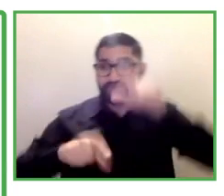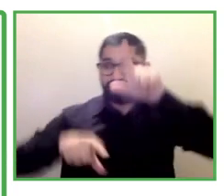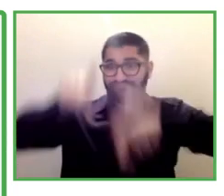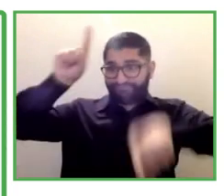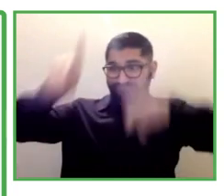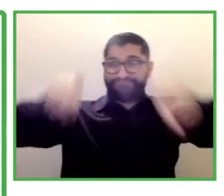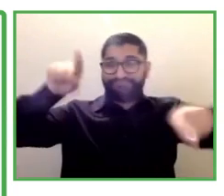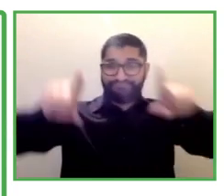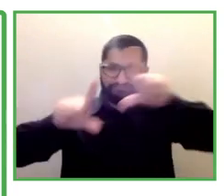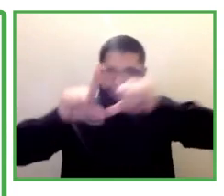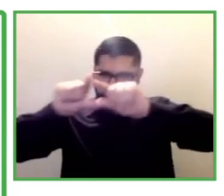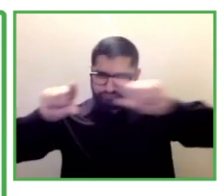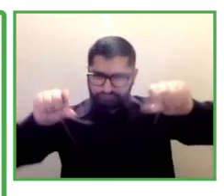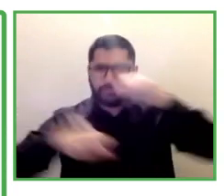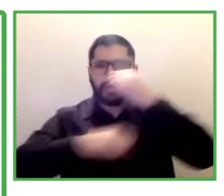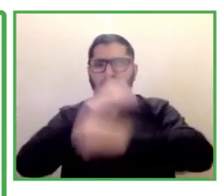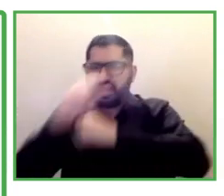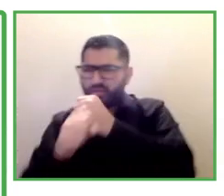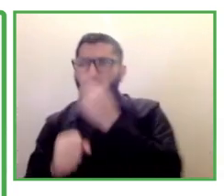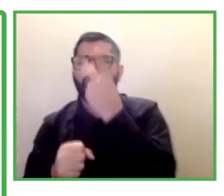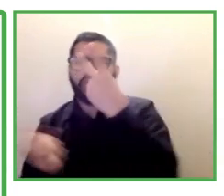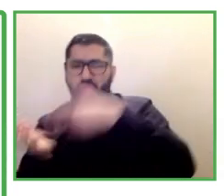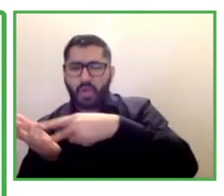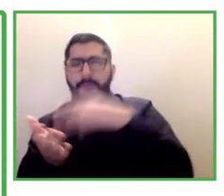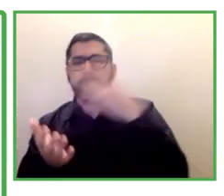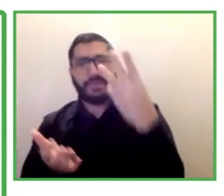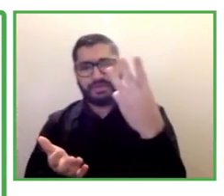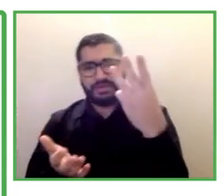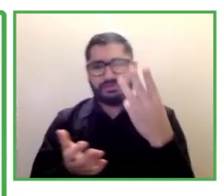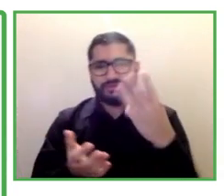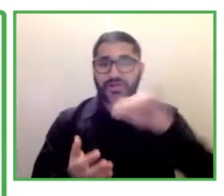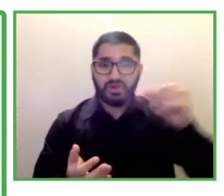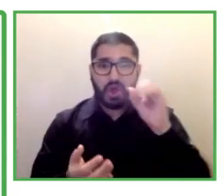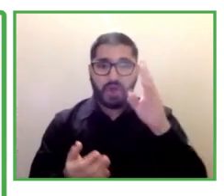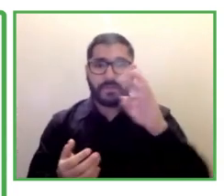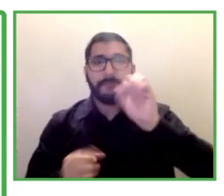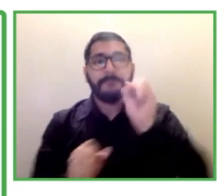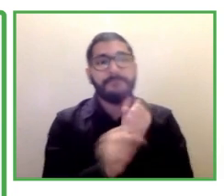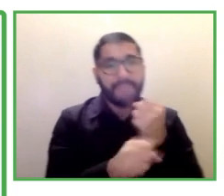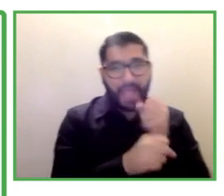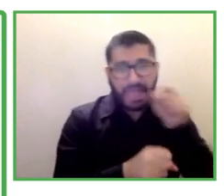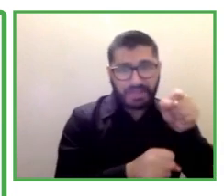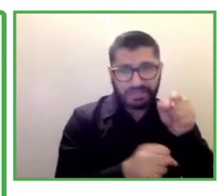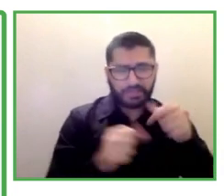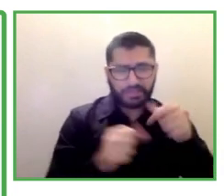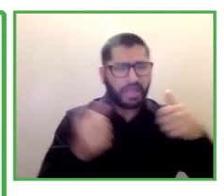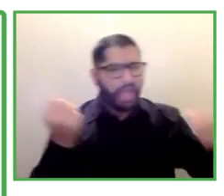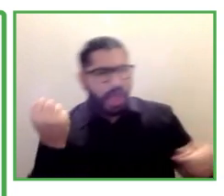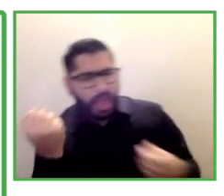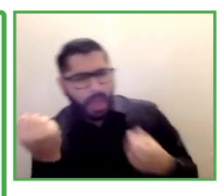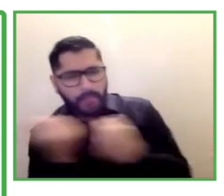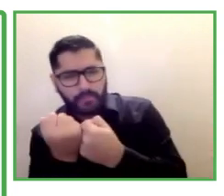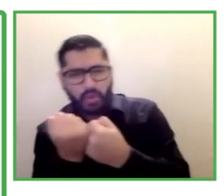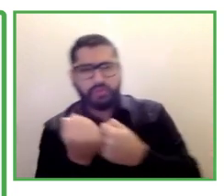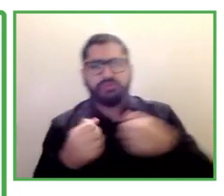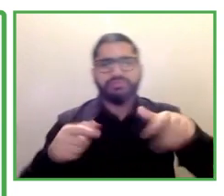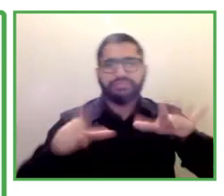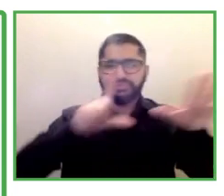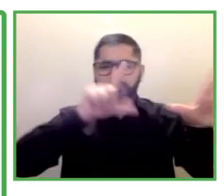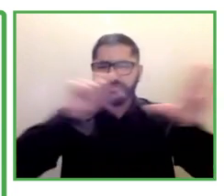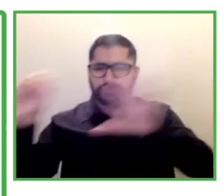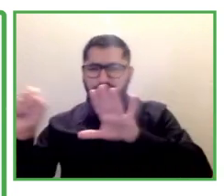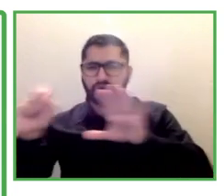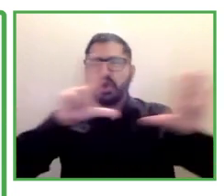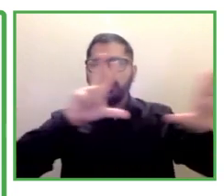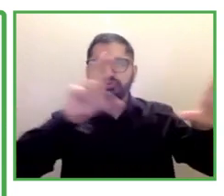a disability enhance their employability which we have a 76 success rate in connecting people